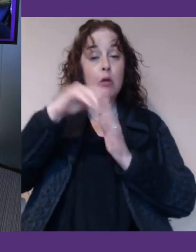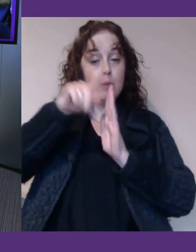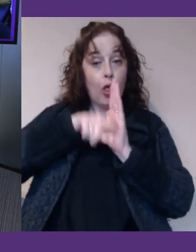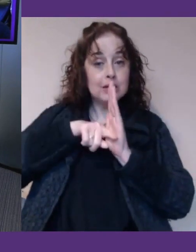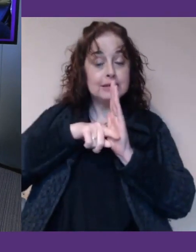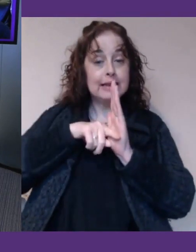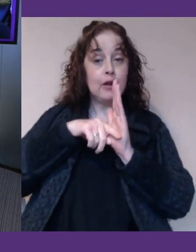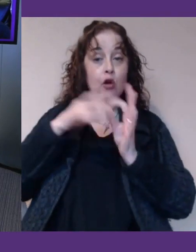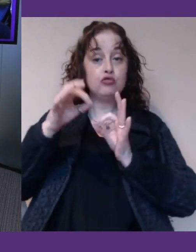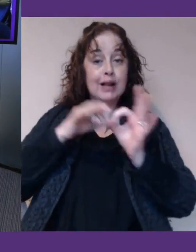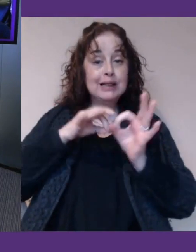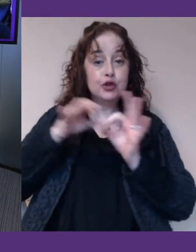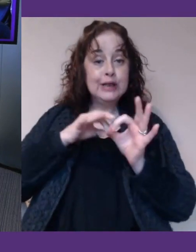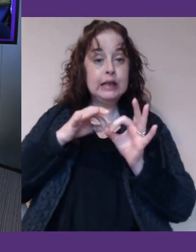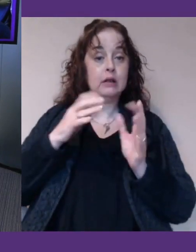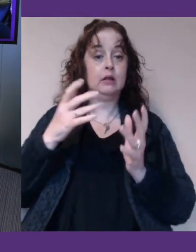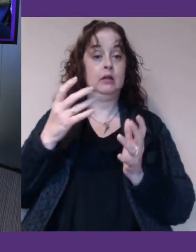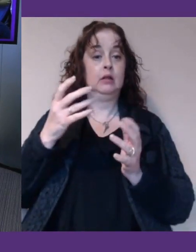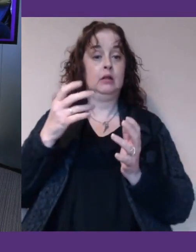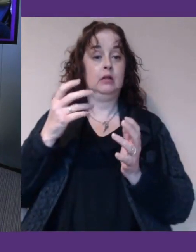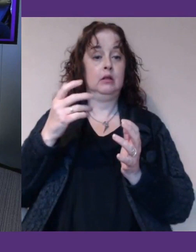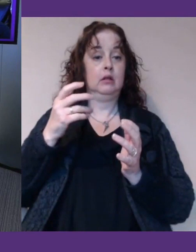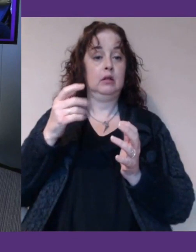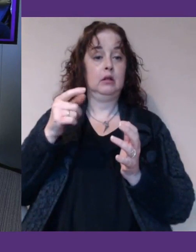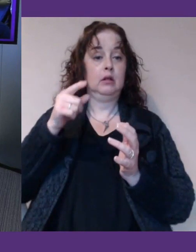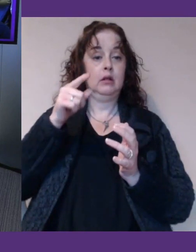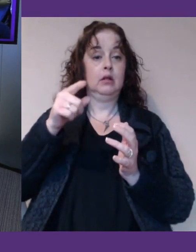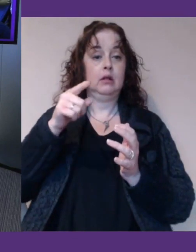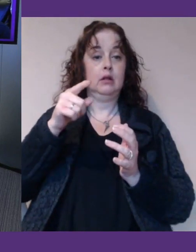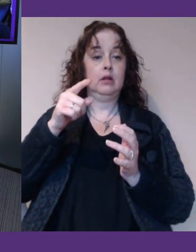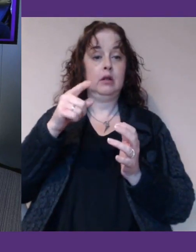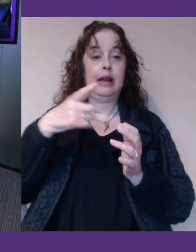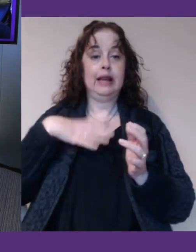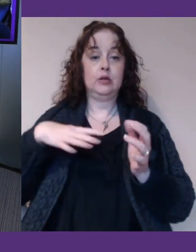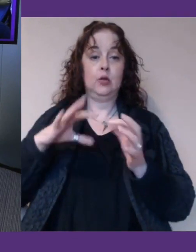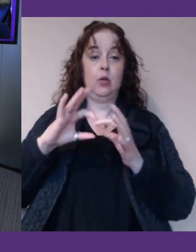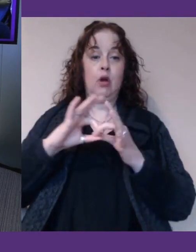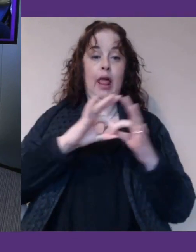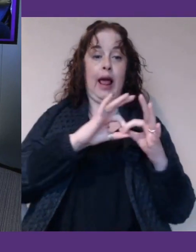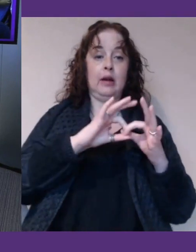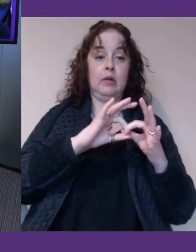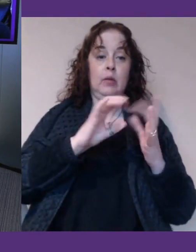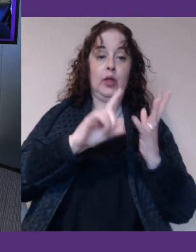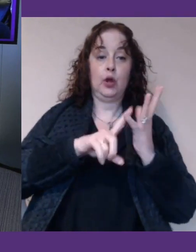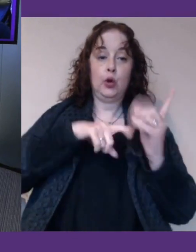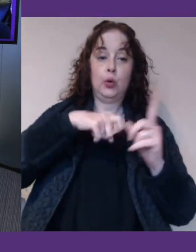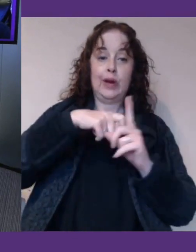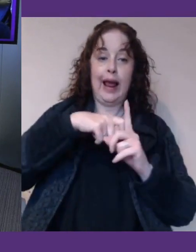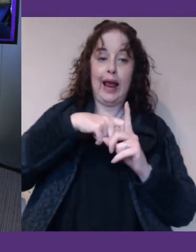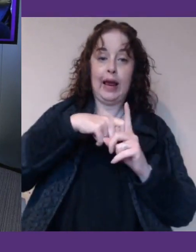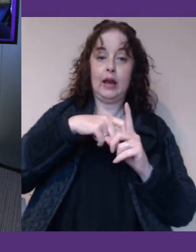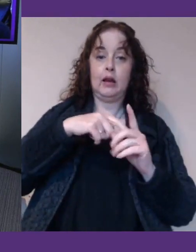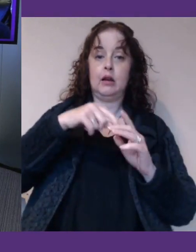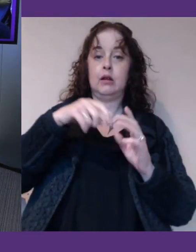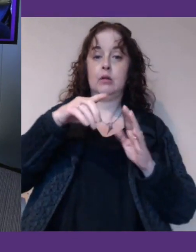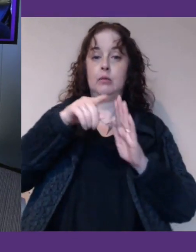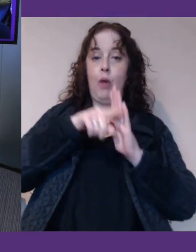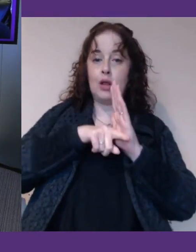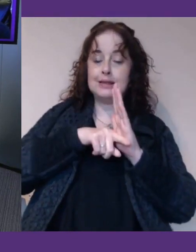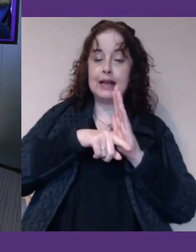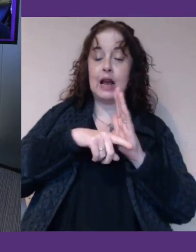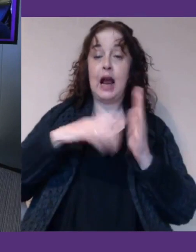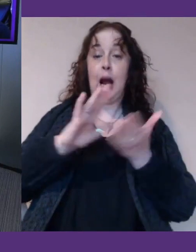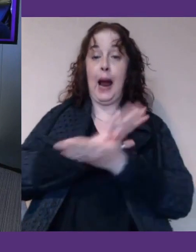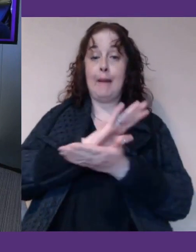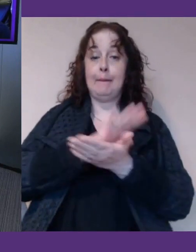want to bolster that by aligning it with UK or global policy. And we're always happy to sort of help people